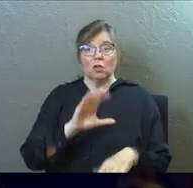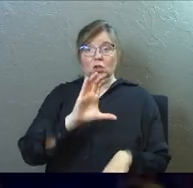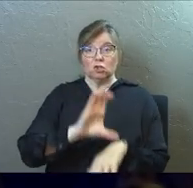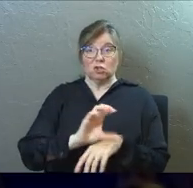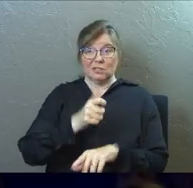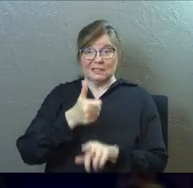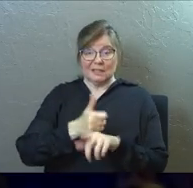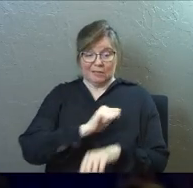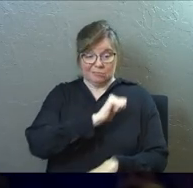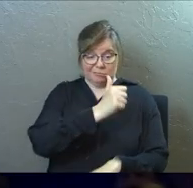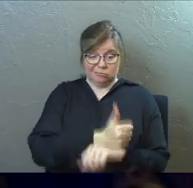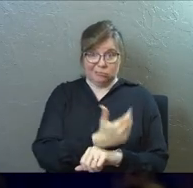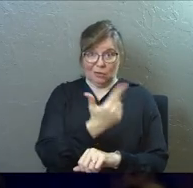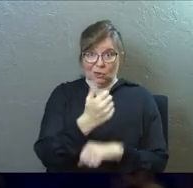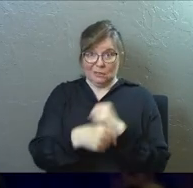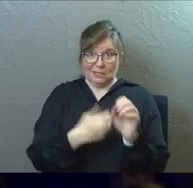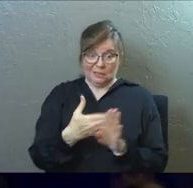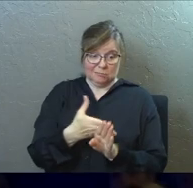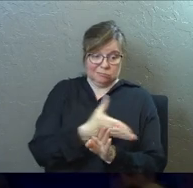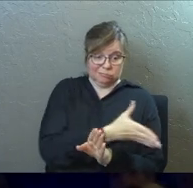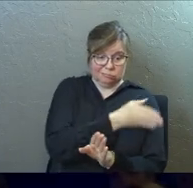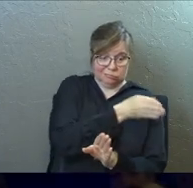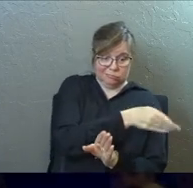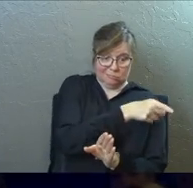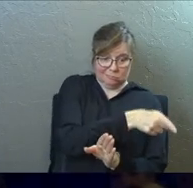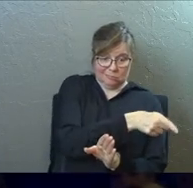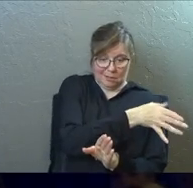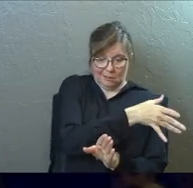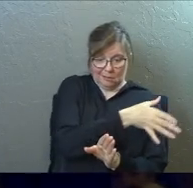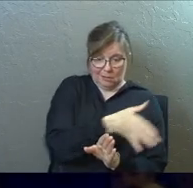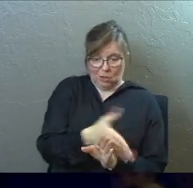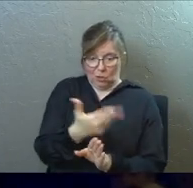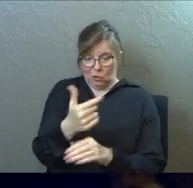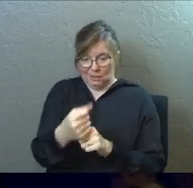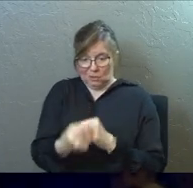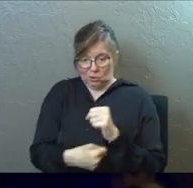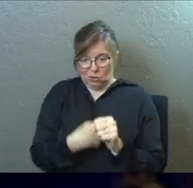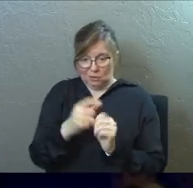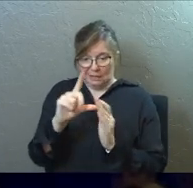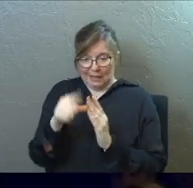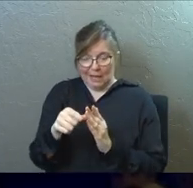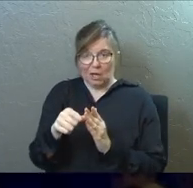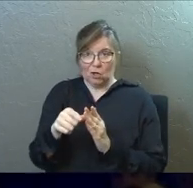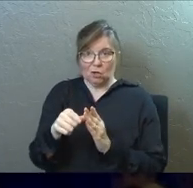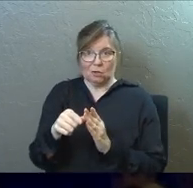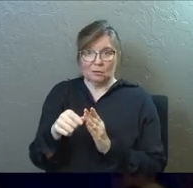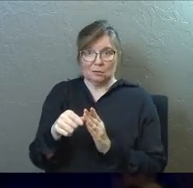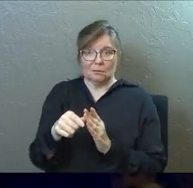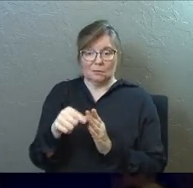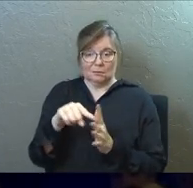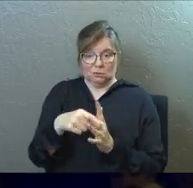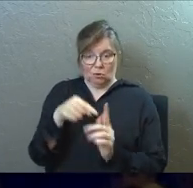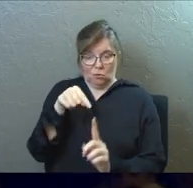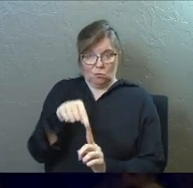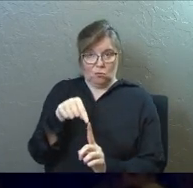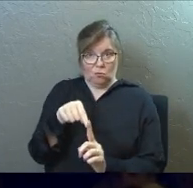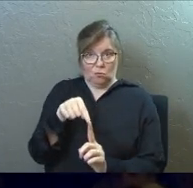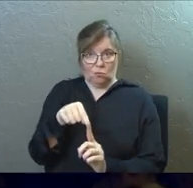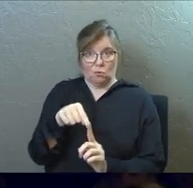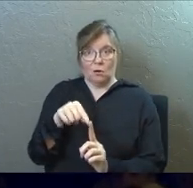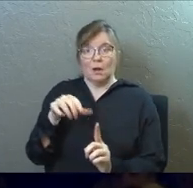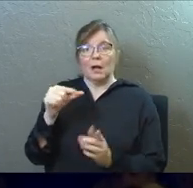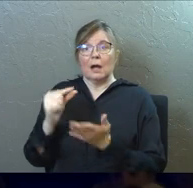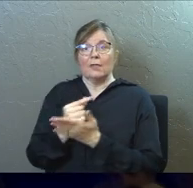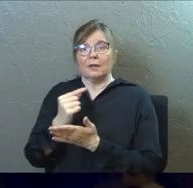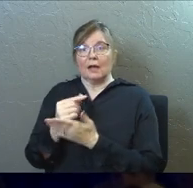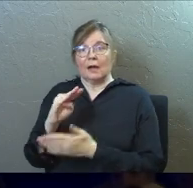is where we are today, the gospel of Matthew was likely written in this same year, and they began distributing the